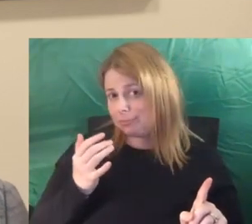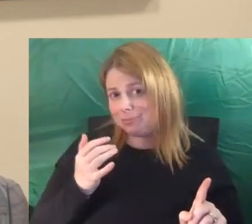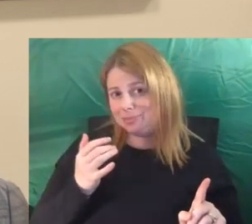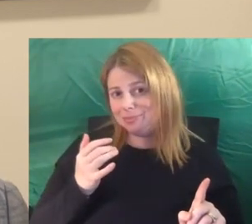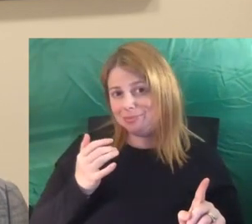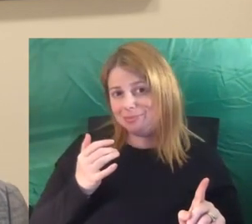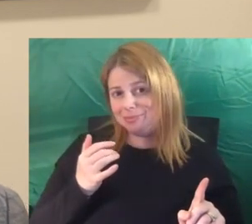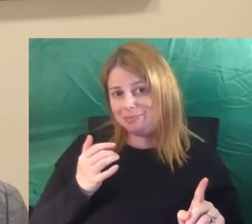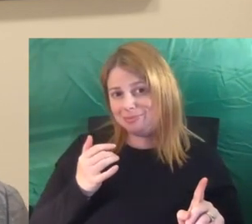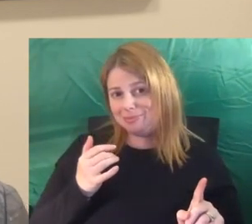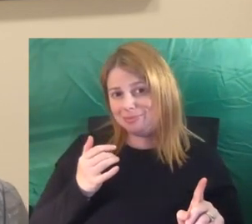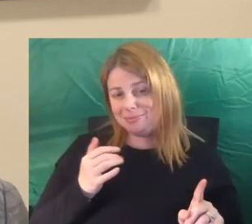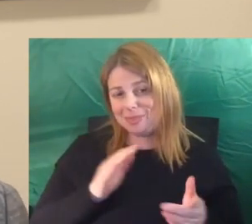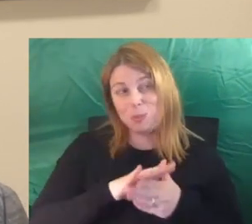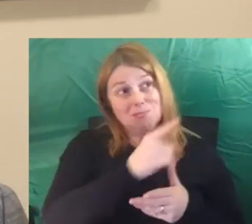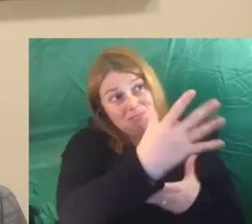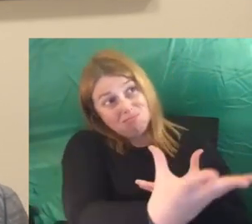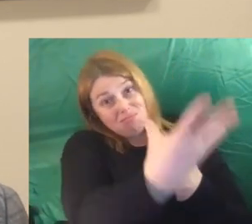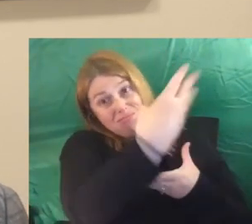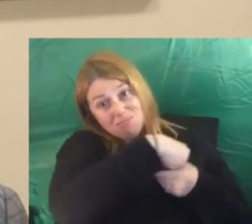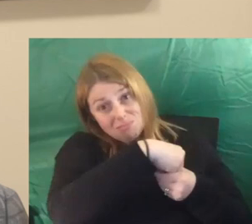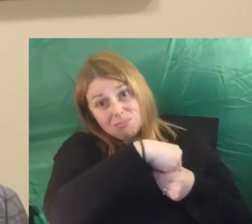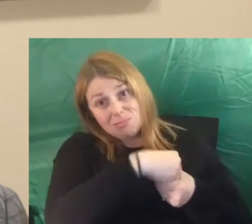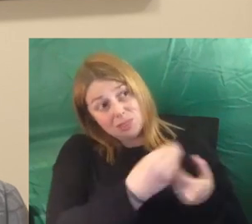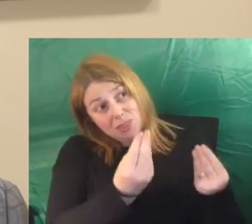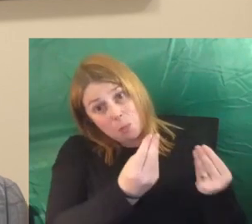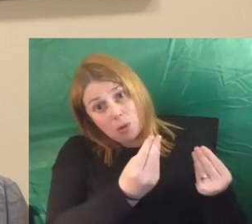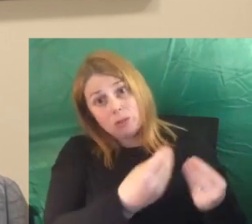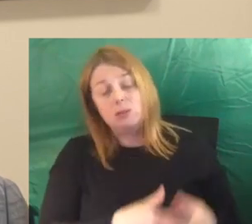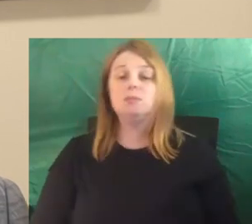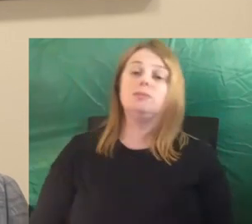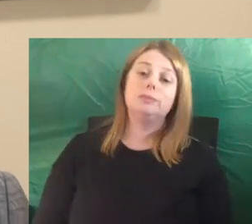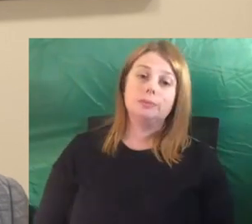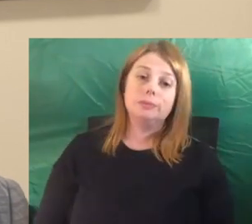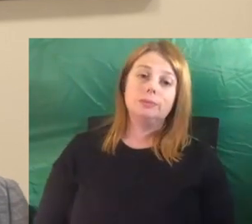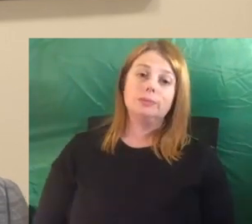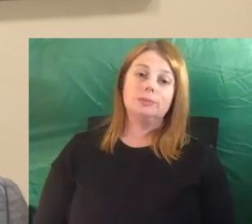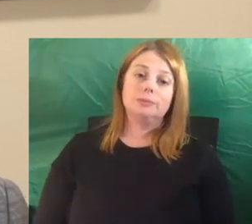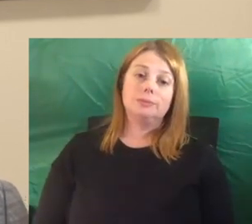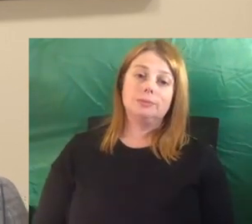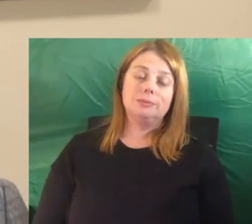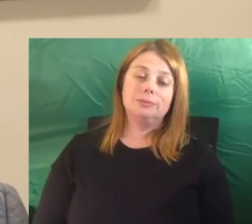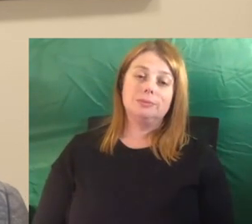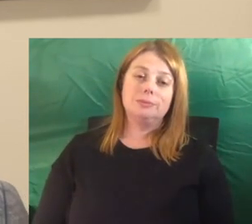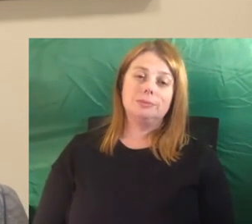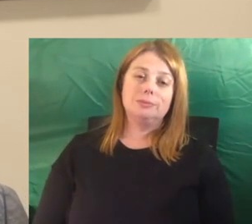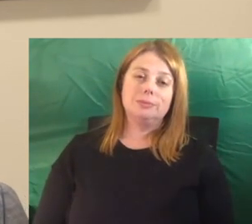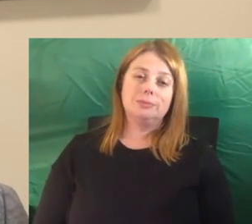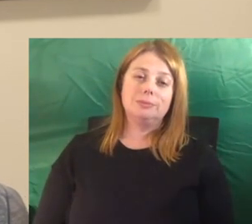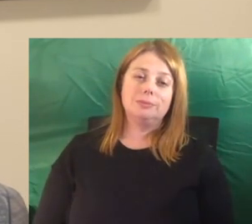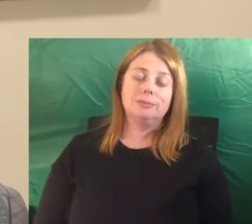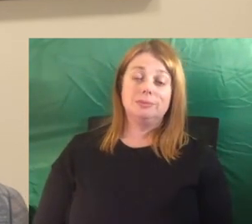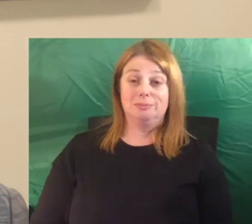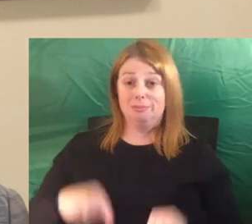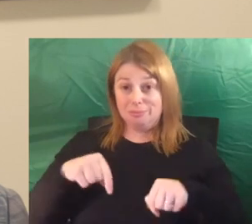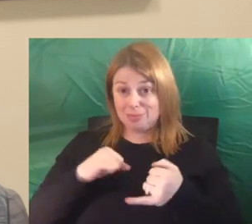into playing their roles in this space. South Australia, the way local government works